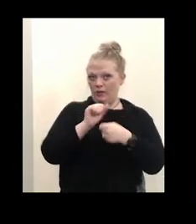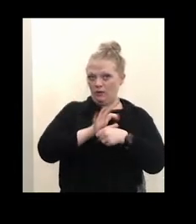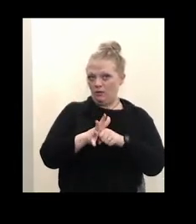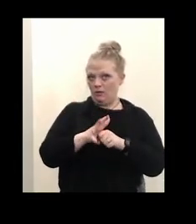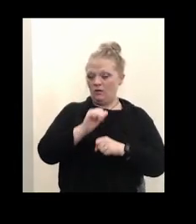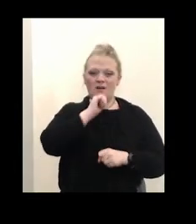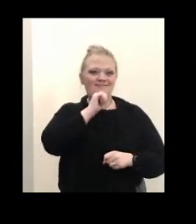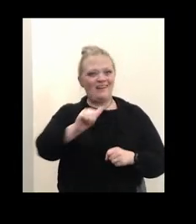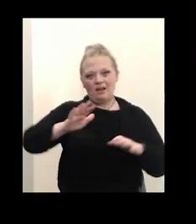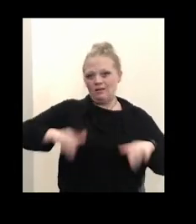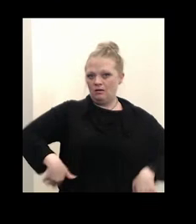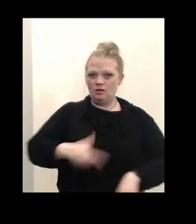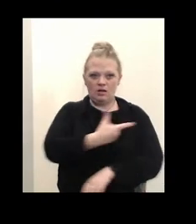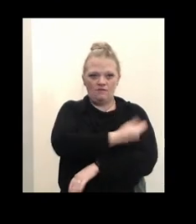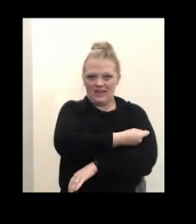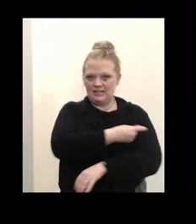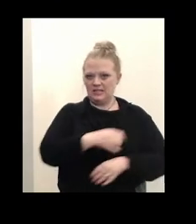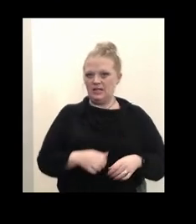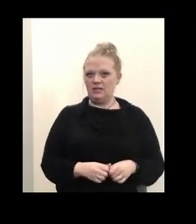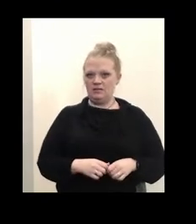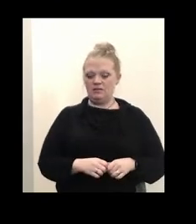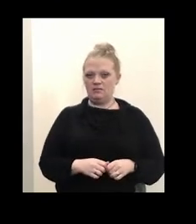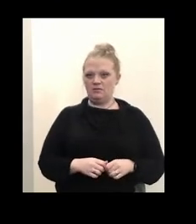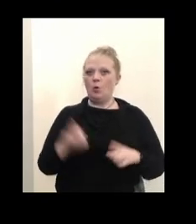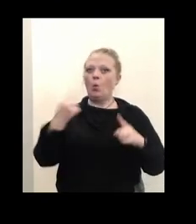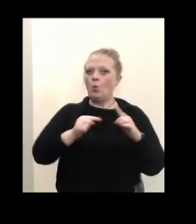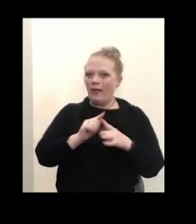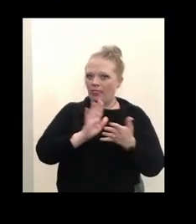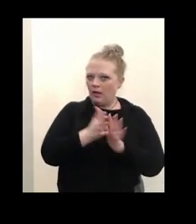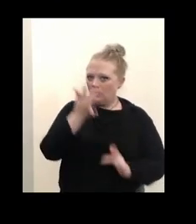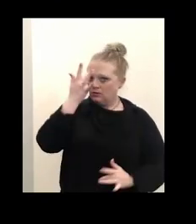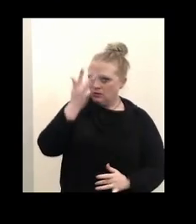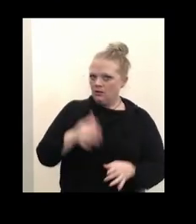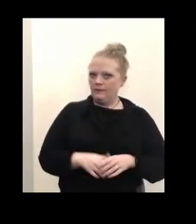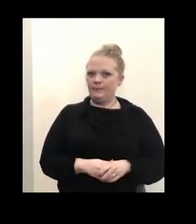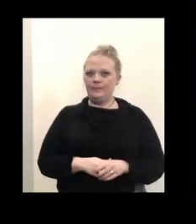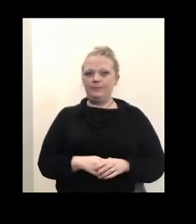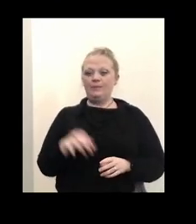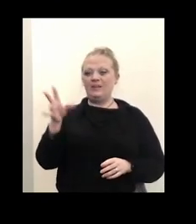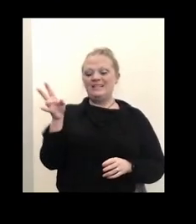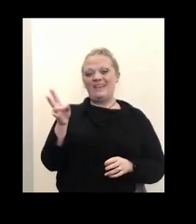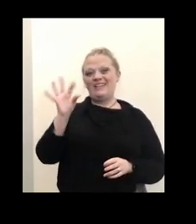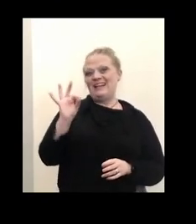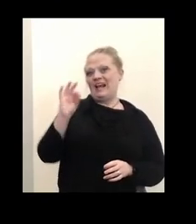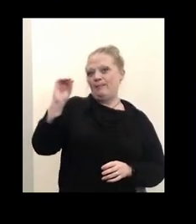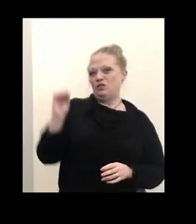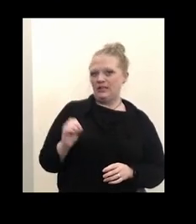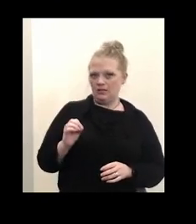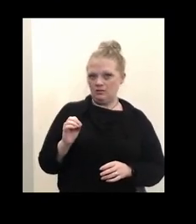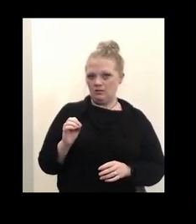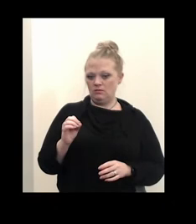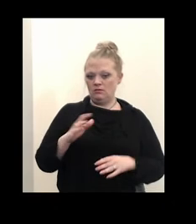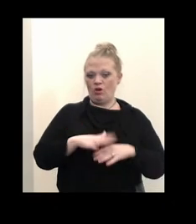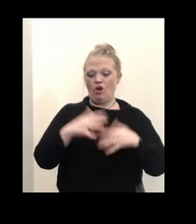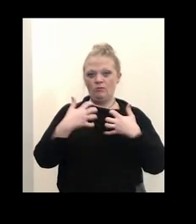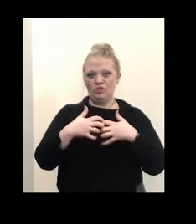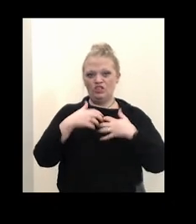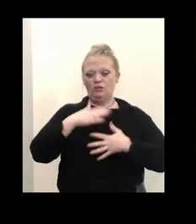vaccinated at the time they caught the illness. 79% of those on an airway assist